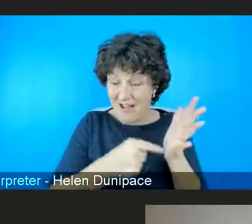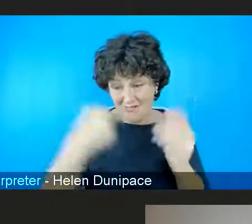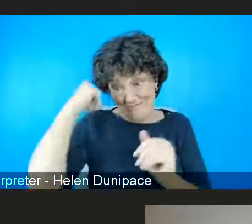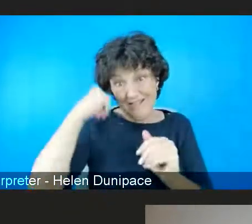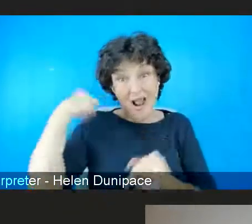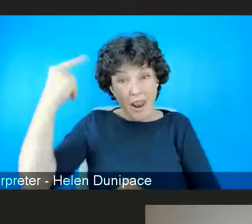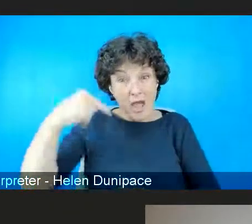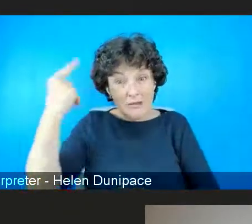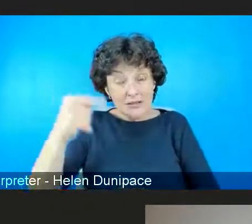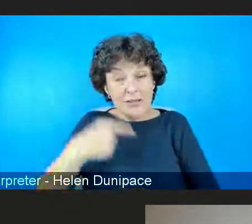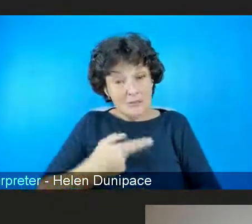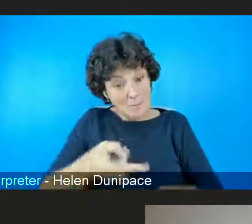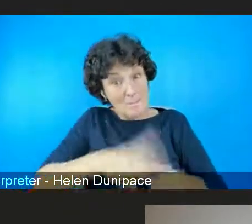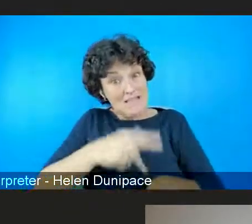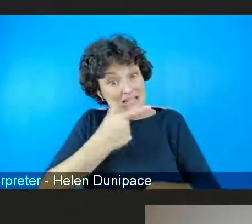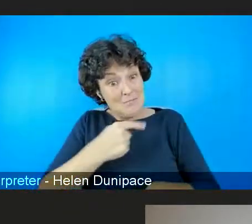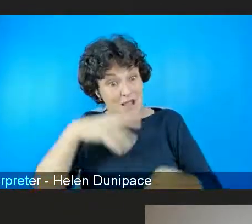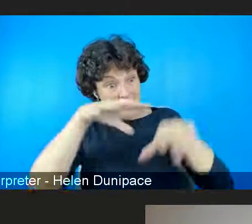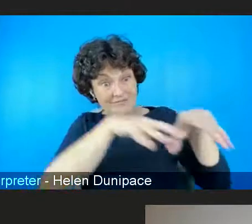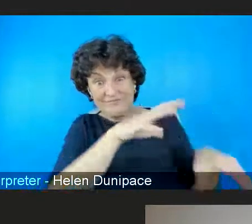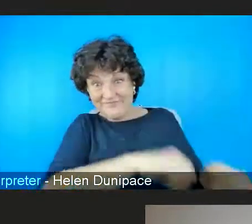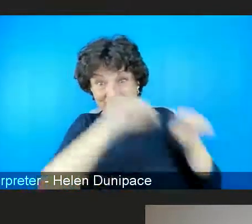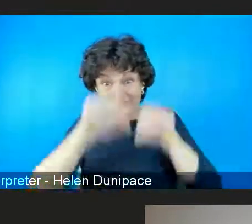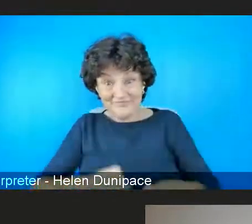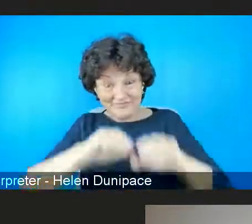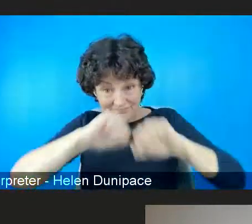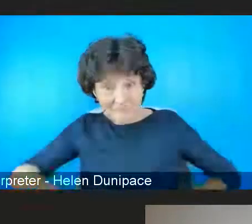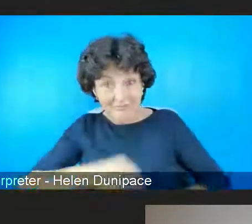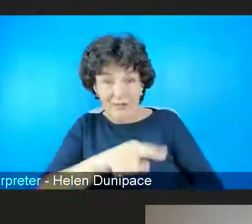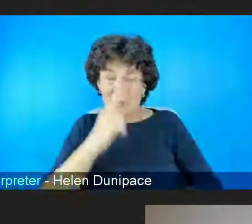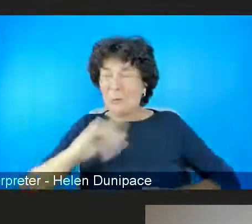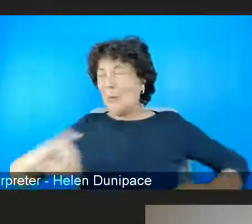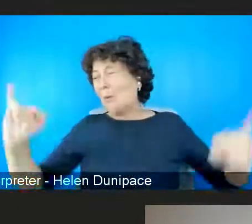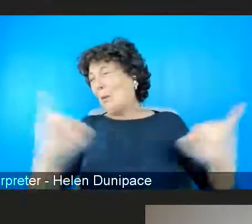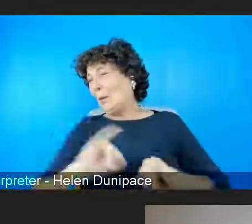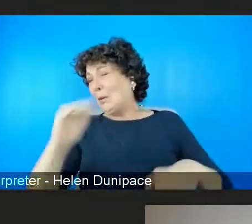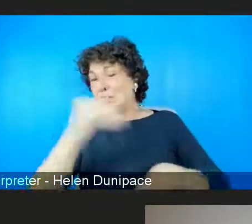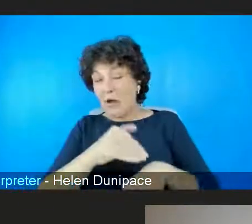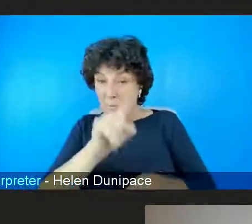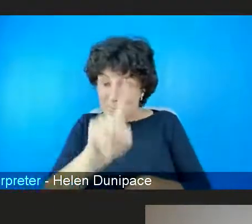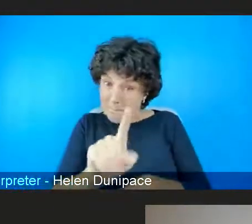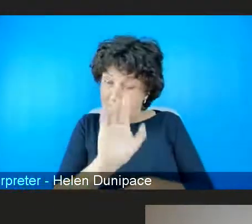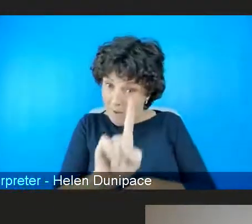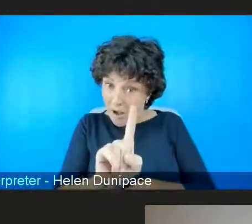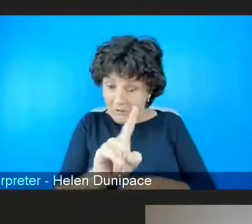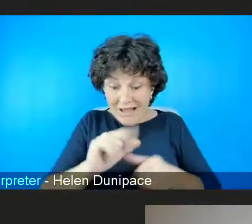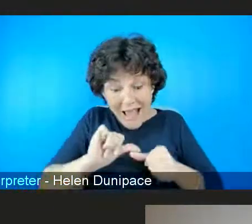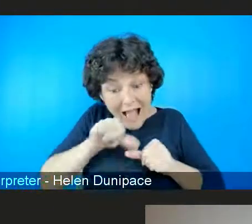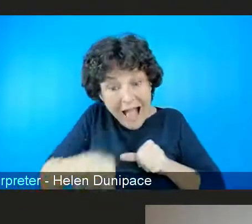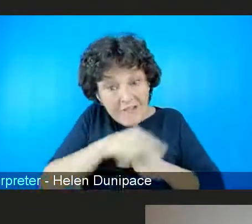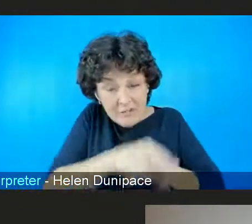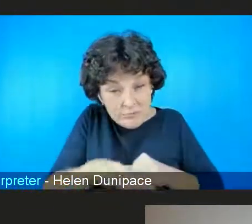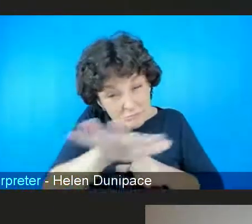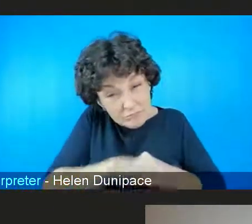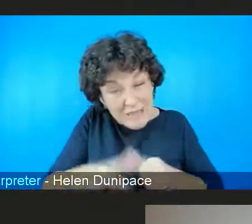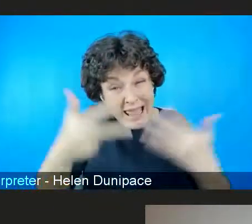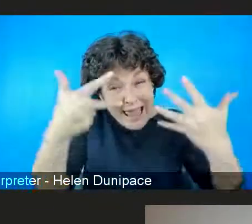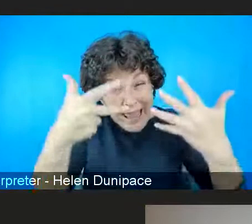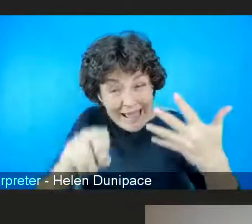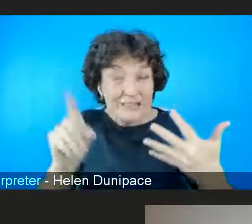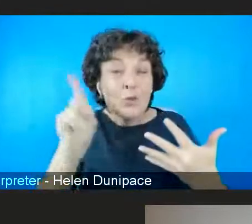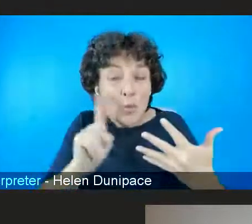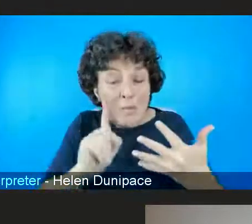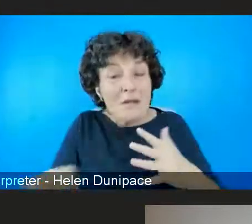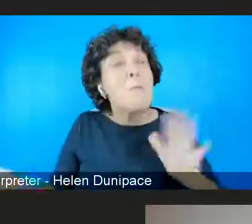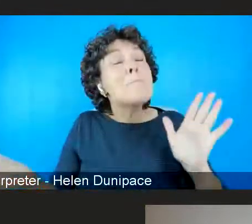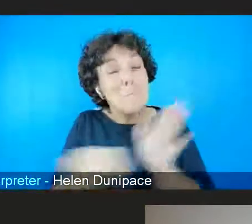horrendous crime that that was, but there has been about 80 women murdered since then. This is